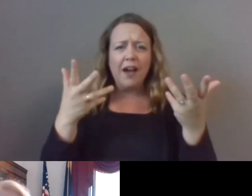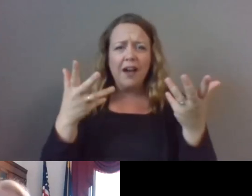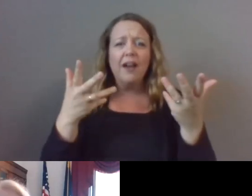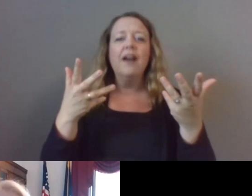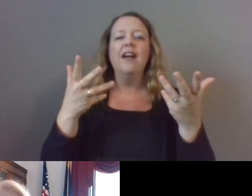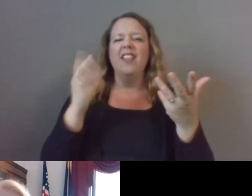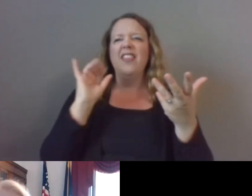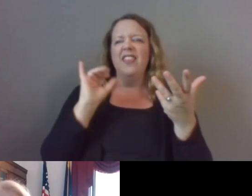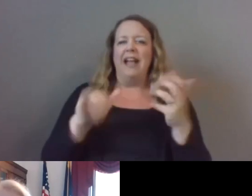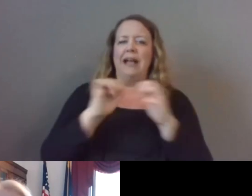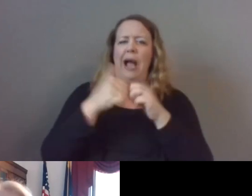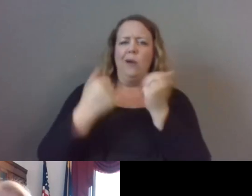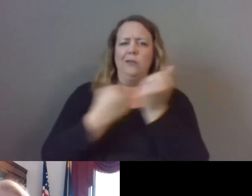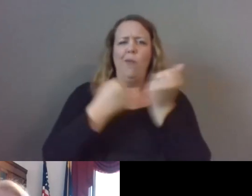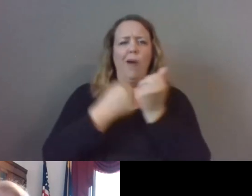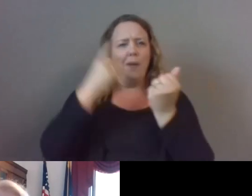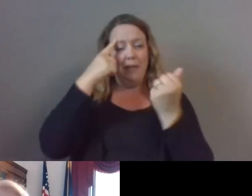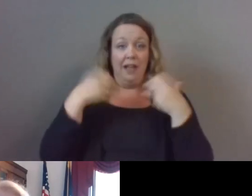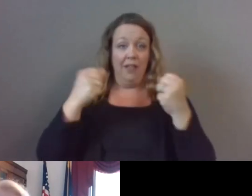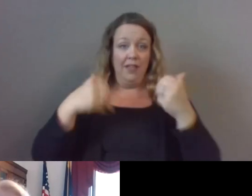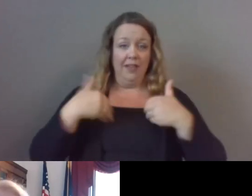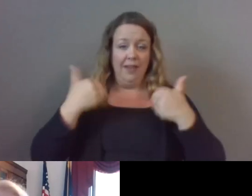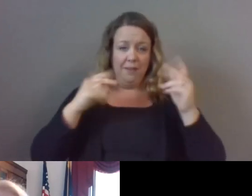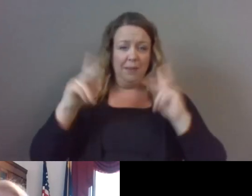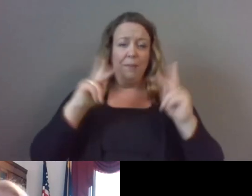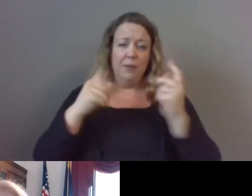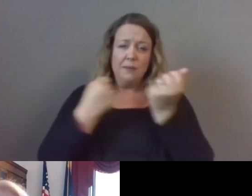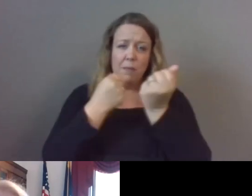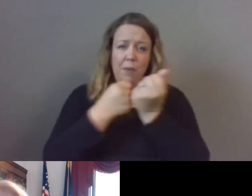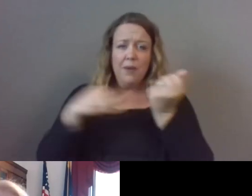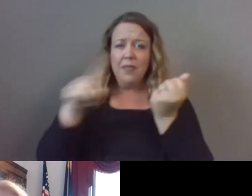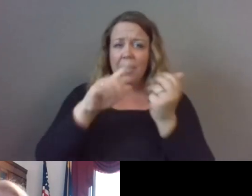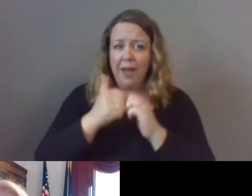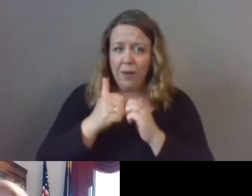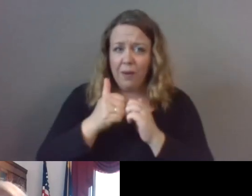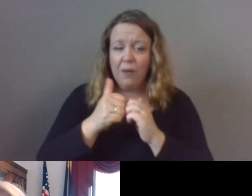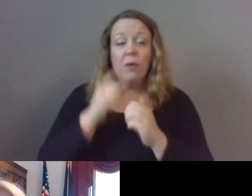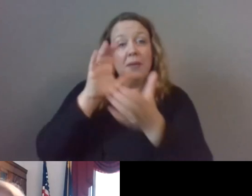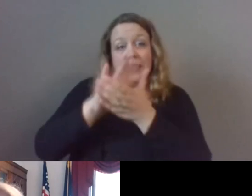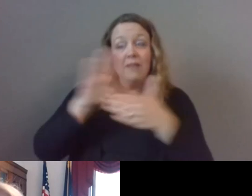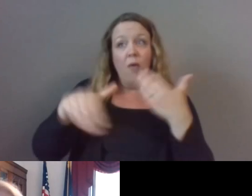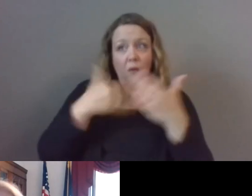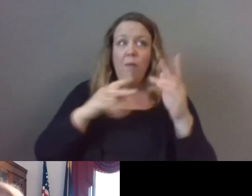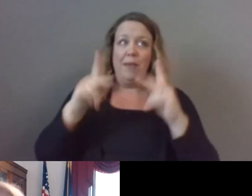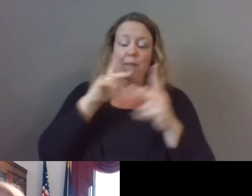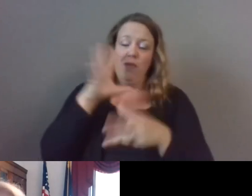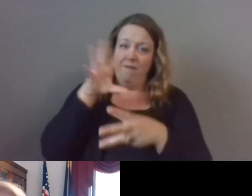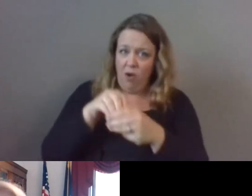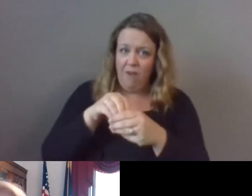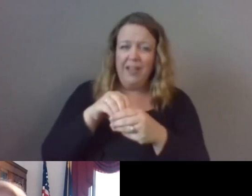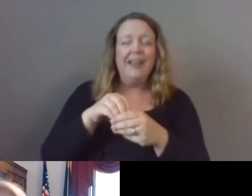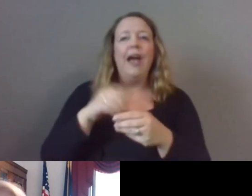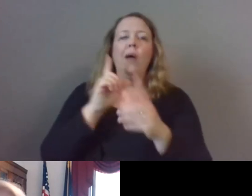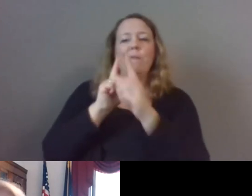support the mental health of our young people. We believe that all of us have a part to play. And of course mentors are not mental health